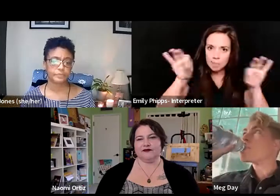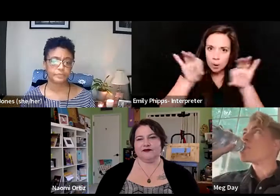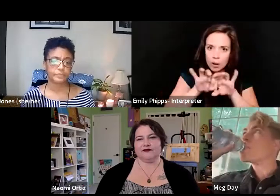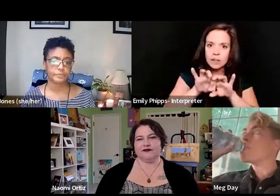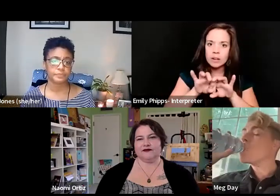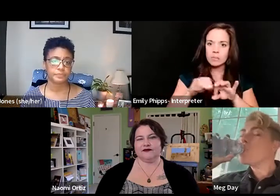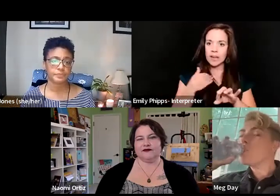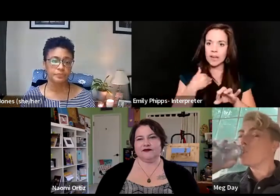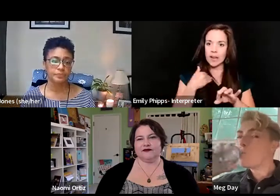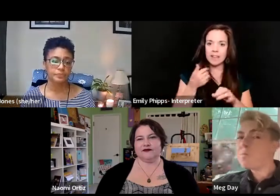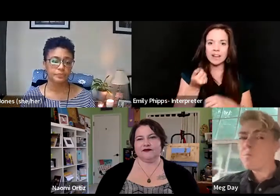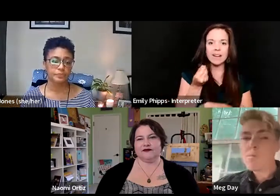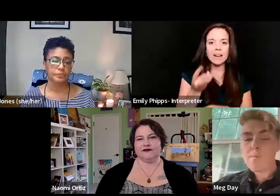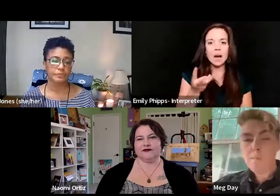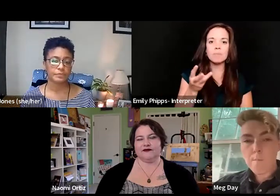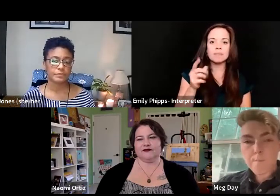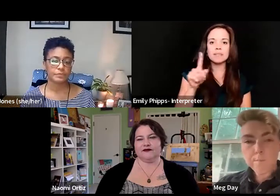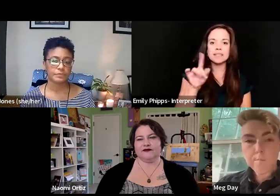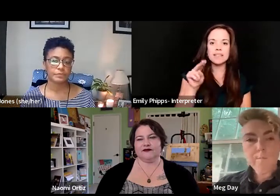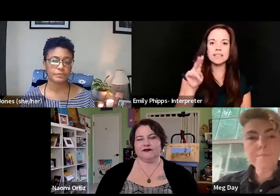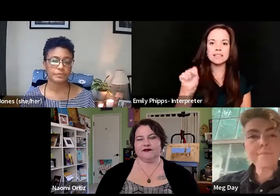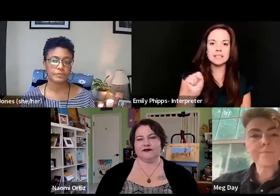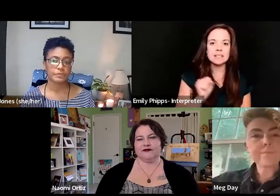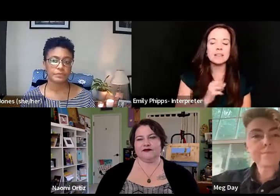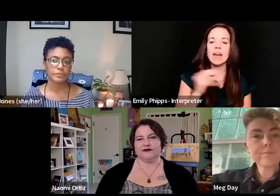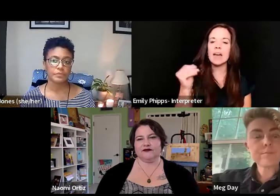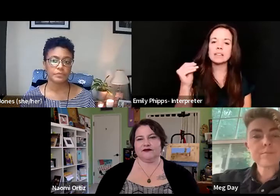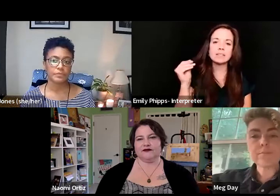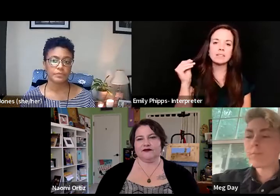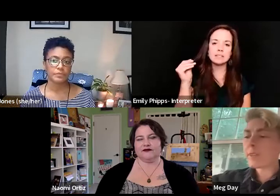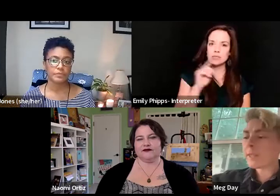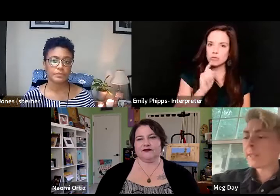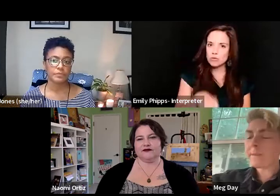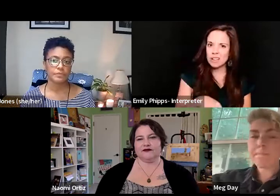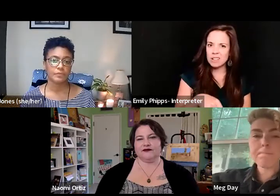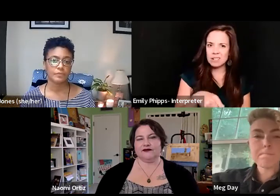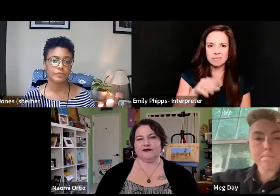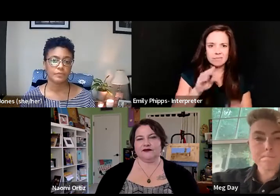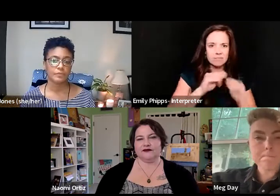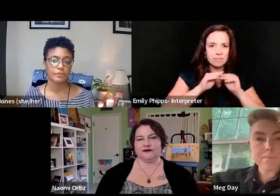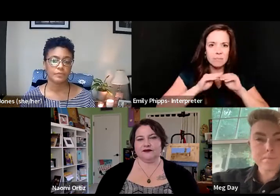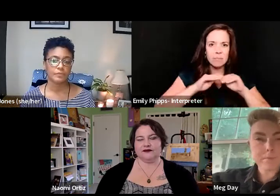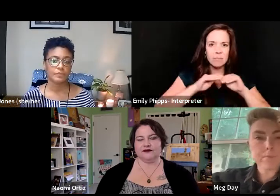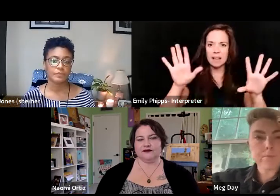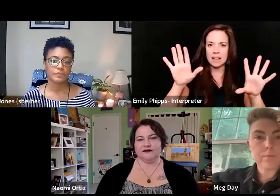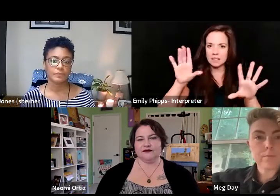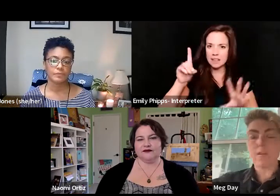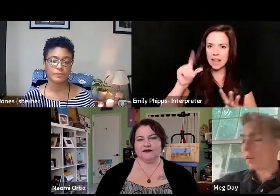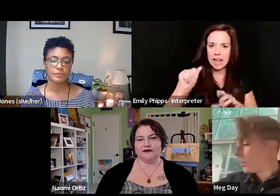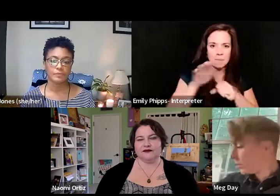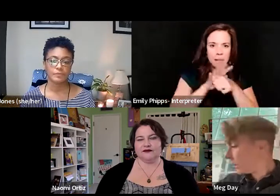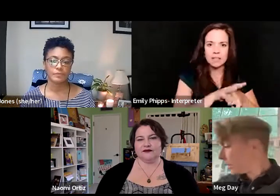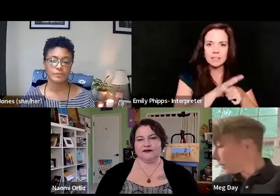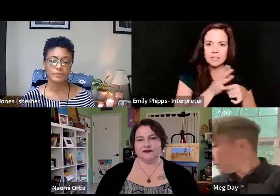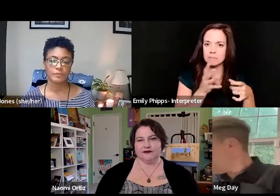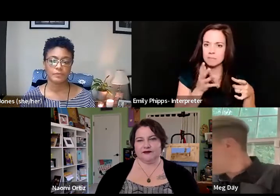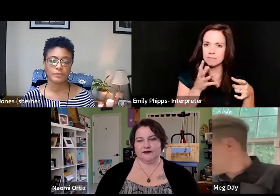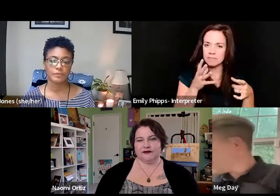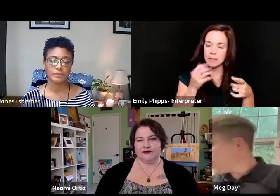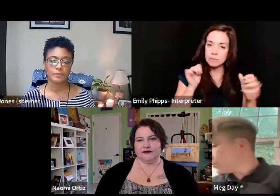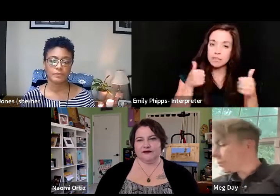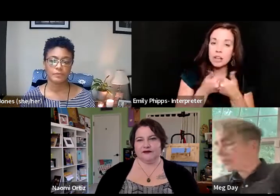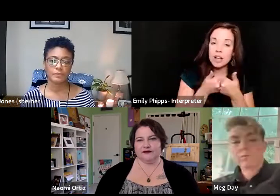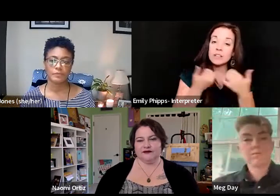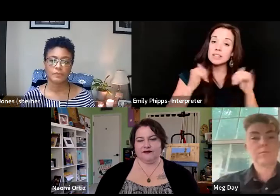a couple zines, you know, and just real blatant ableism in social justice movement that was being challenged and still is,